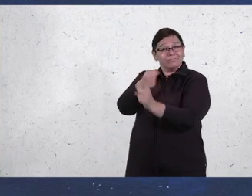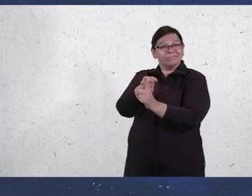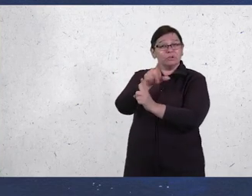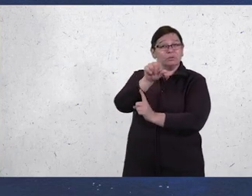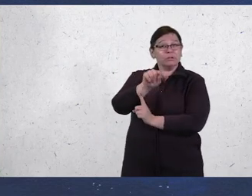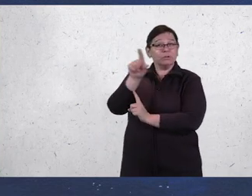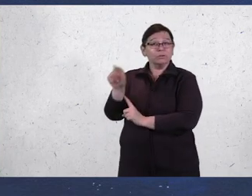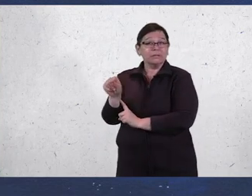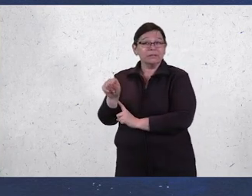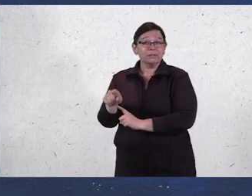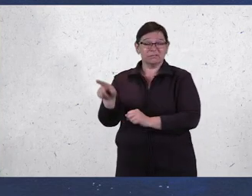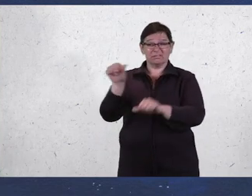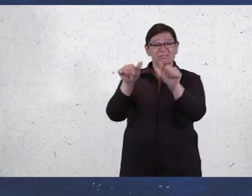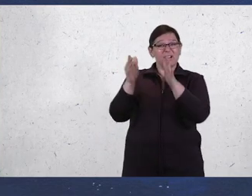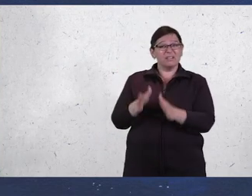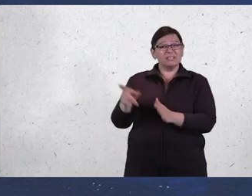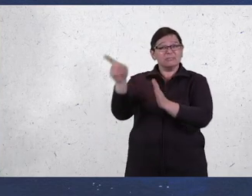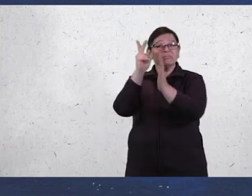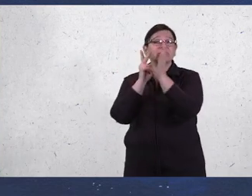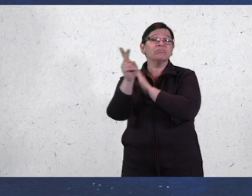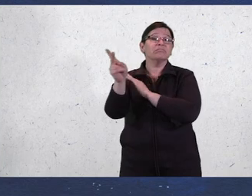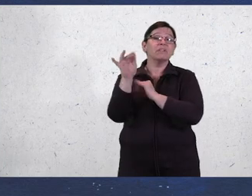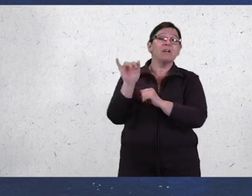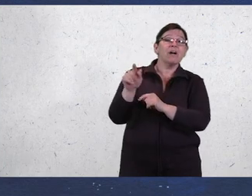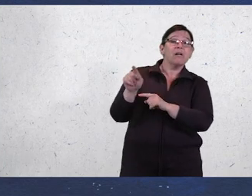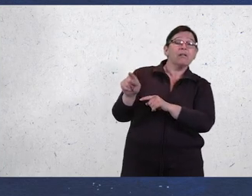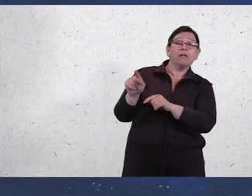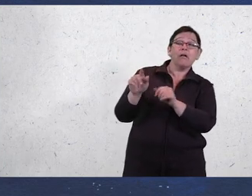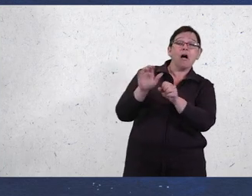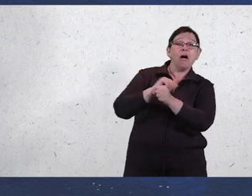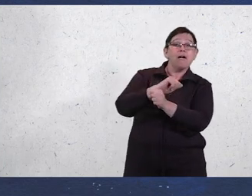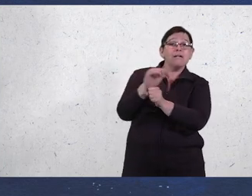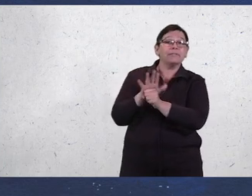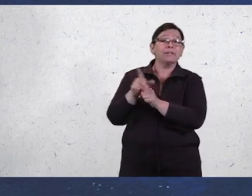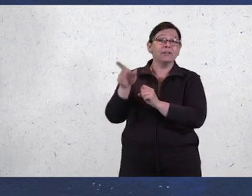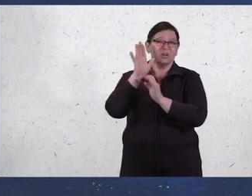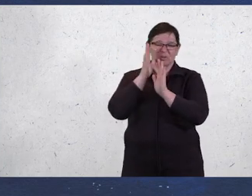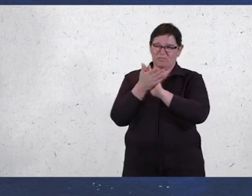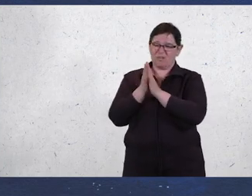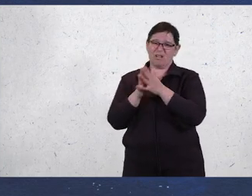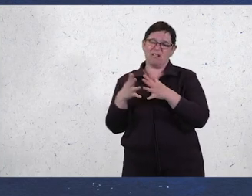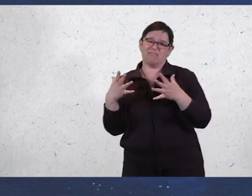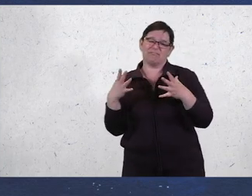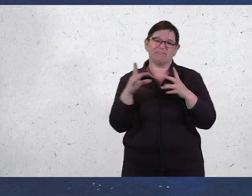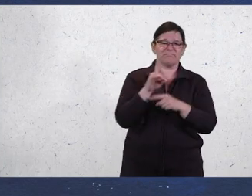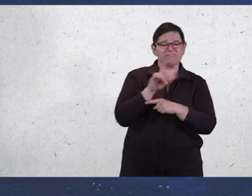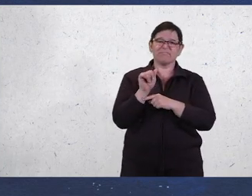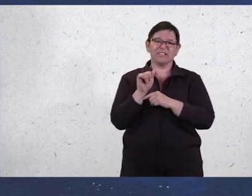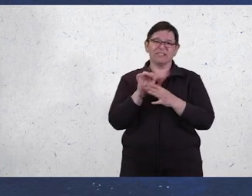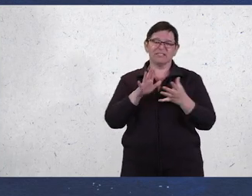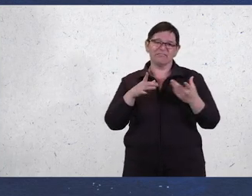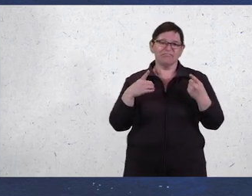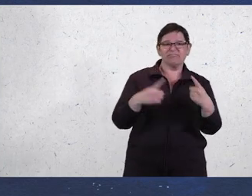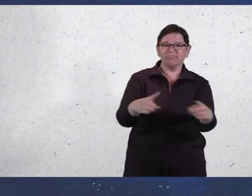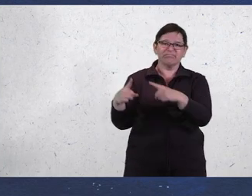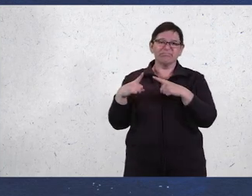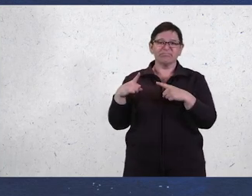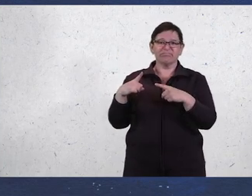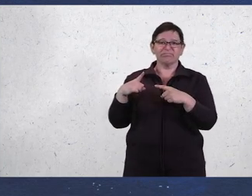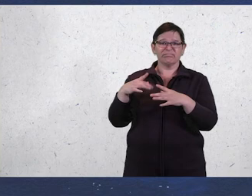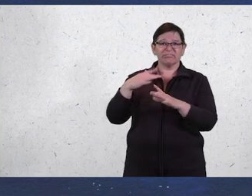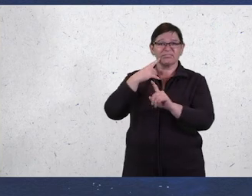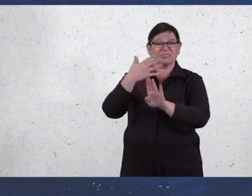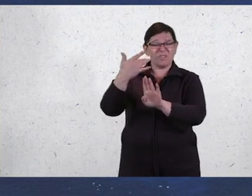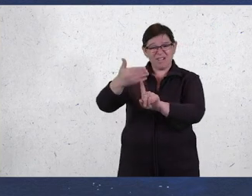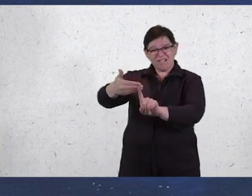When COVID hit in early 2020, EMI scientists predicted that long COVID would become a mass disabling event. This was